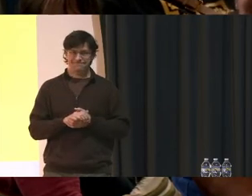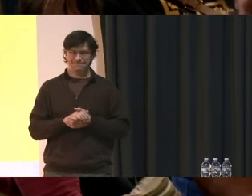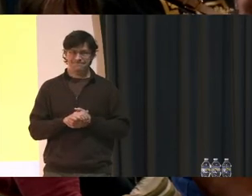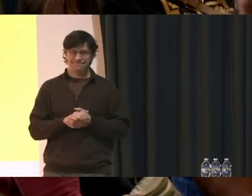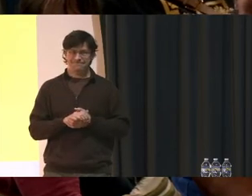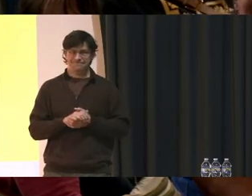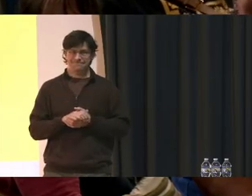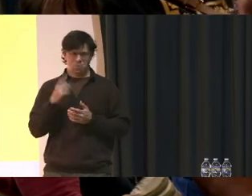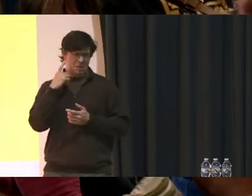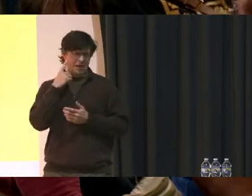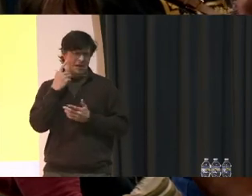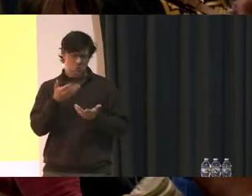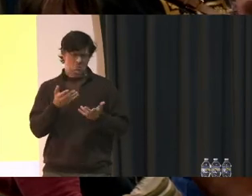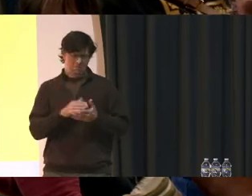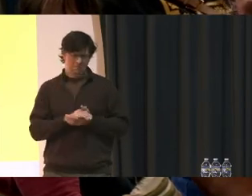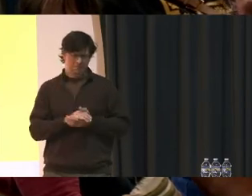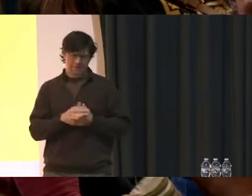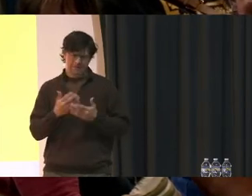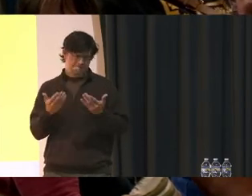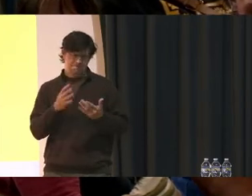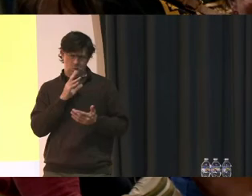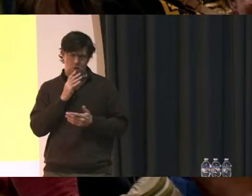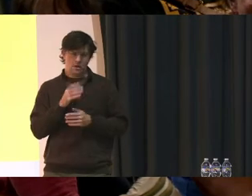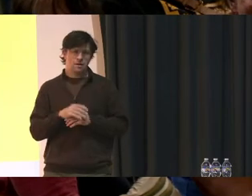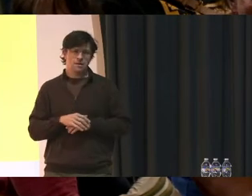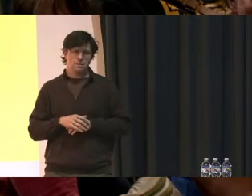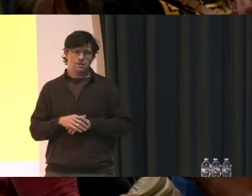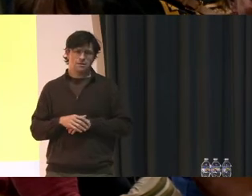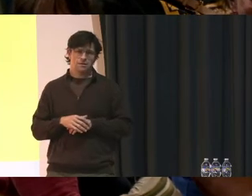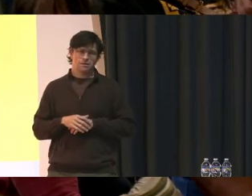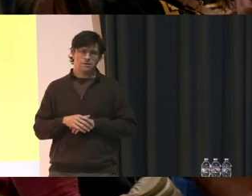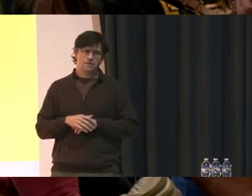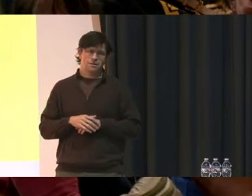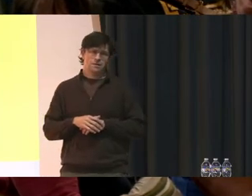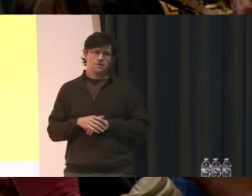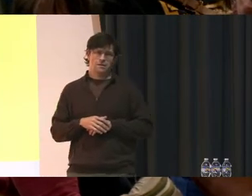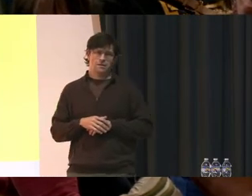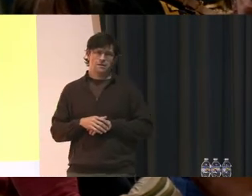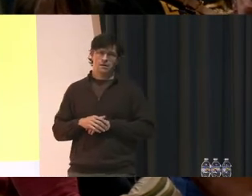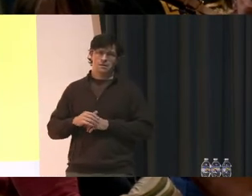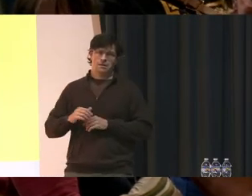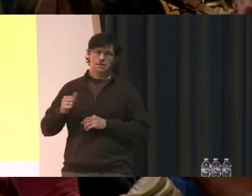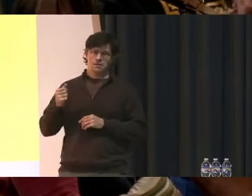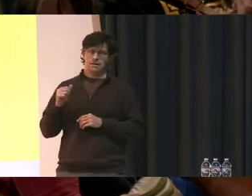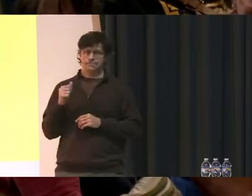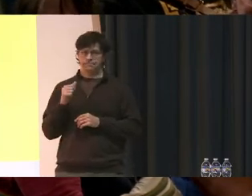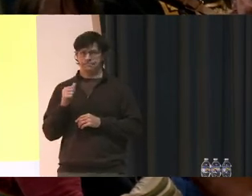We can hear you. Just go ahead and hold it. Yeah, I'm going to sing. It's not expensive. Perfect. I'm missing.